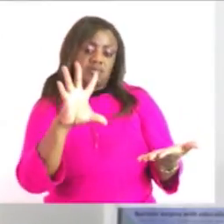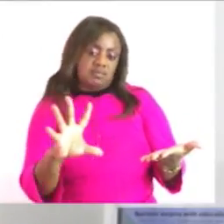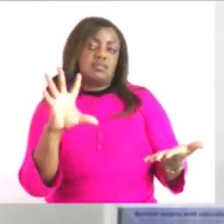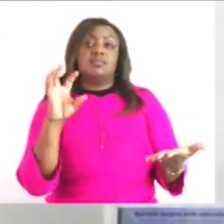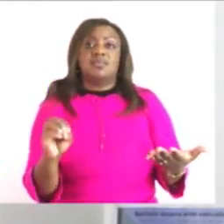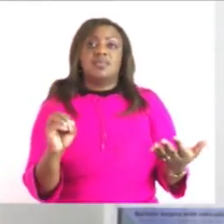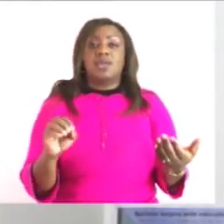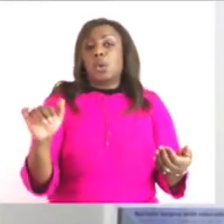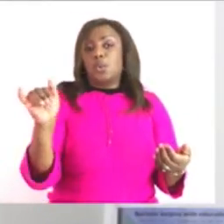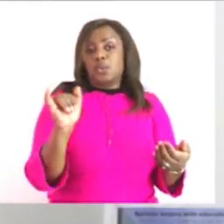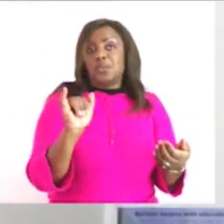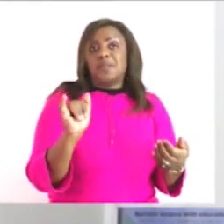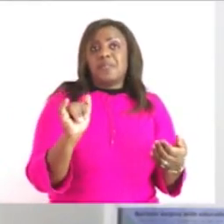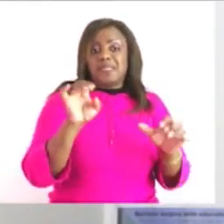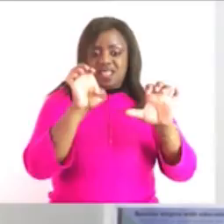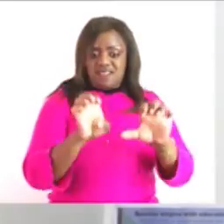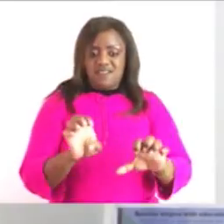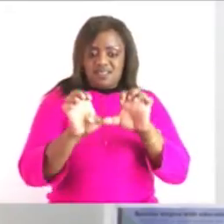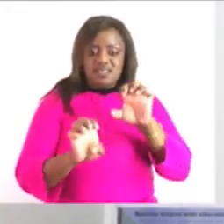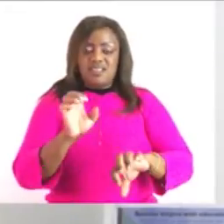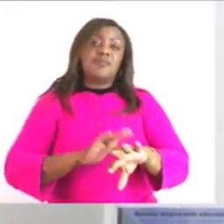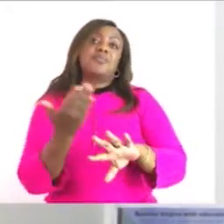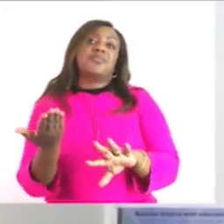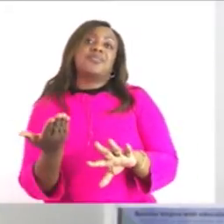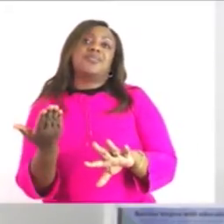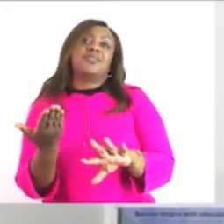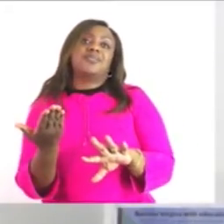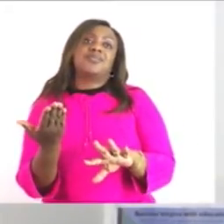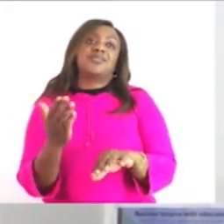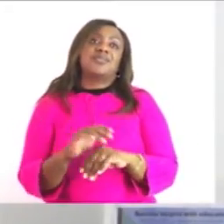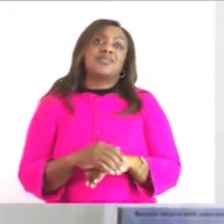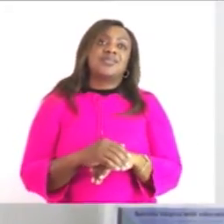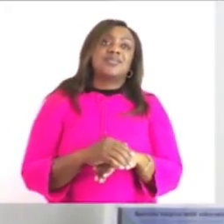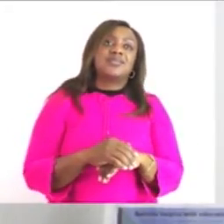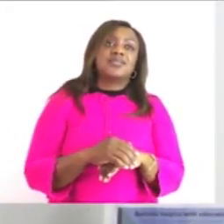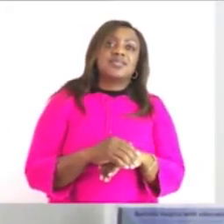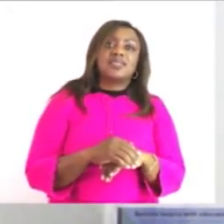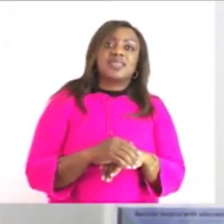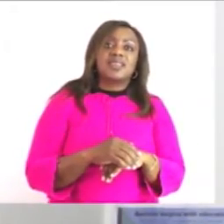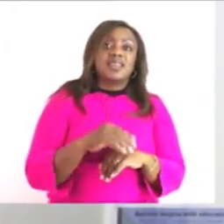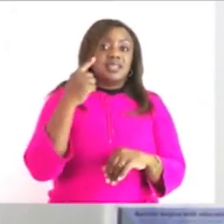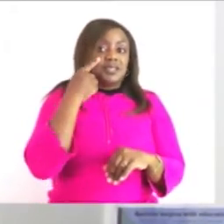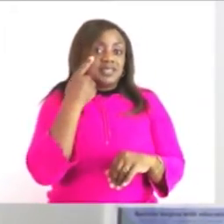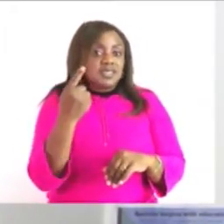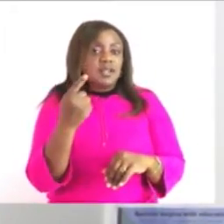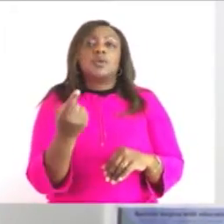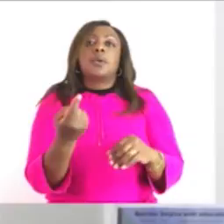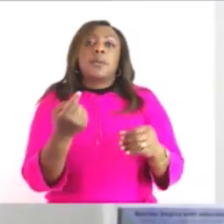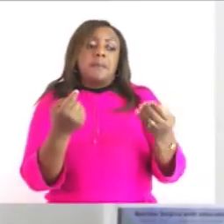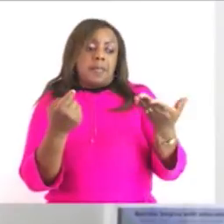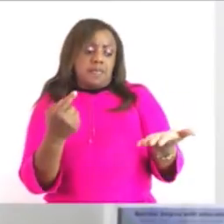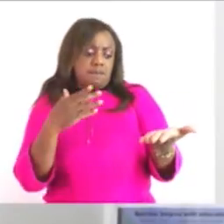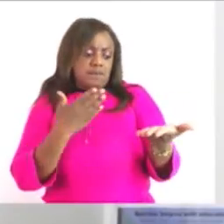it helps the household people not to complain that one is having more and the other one is having less